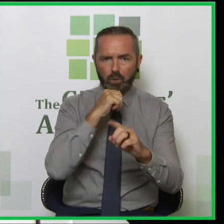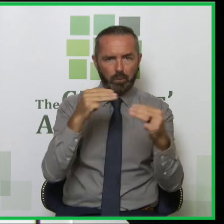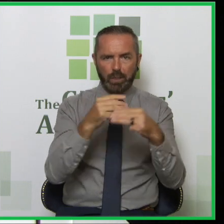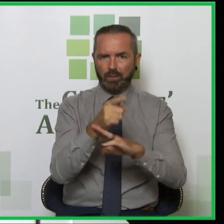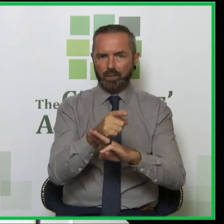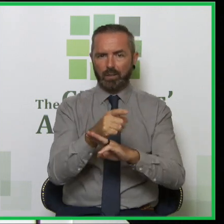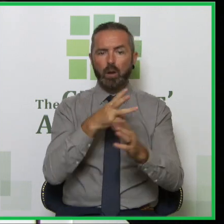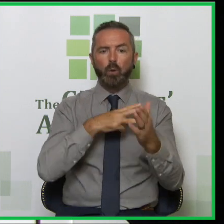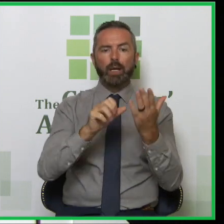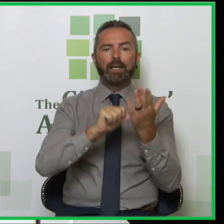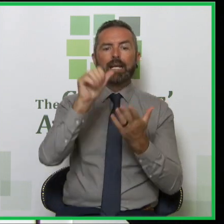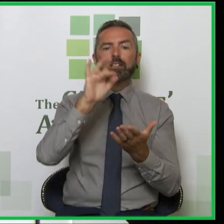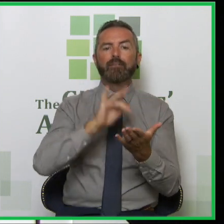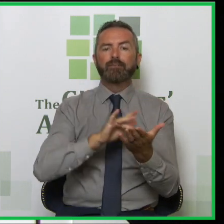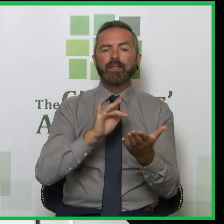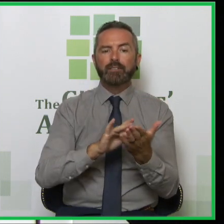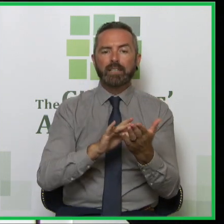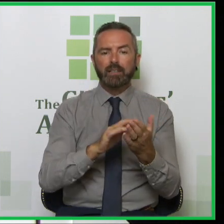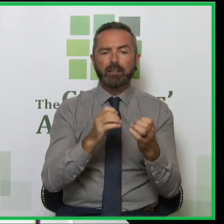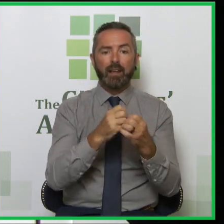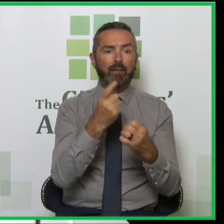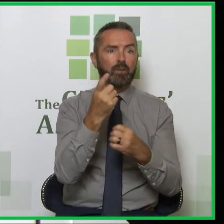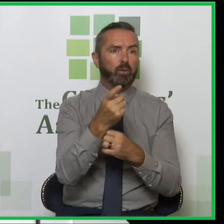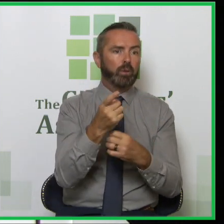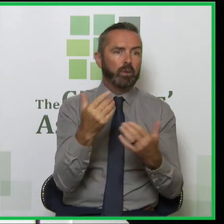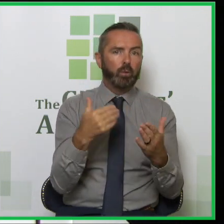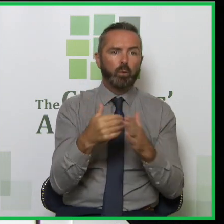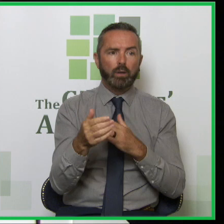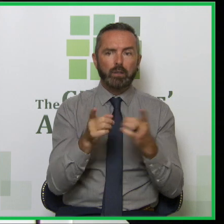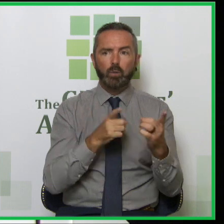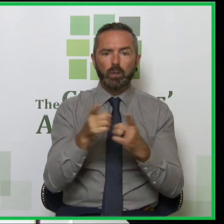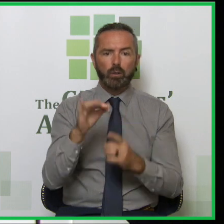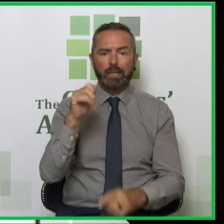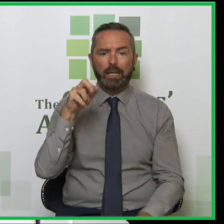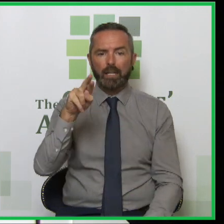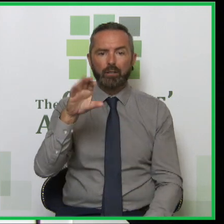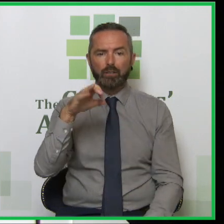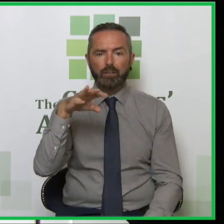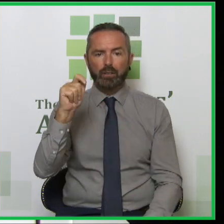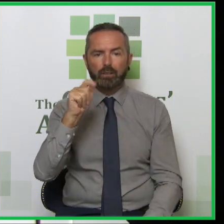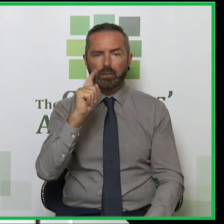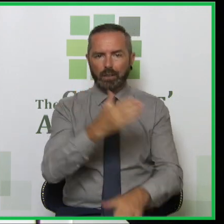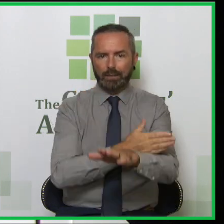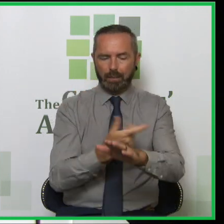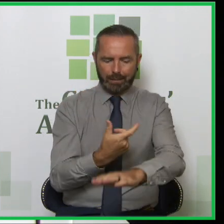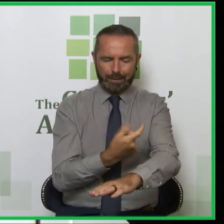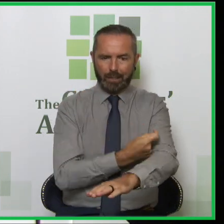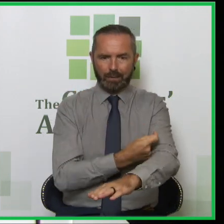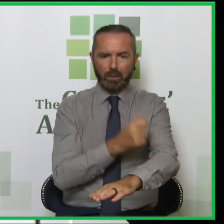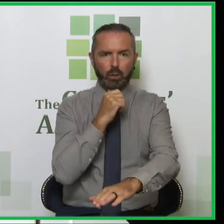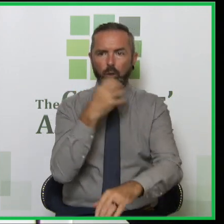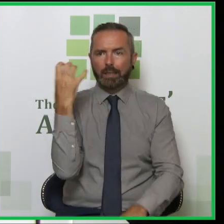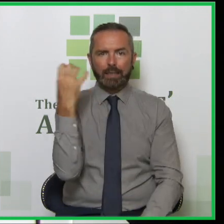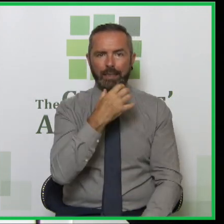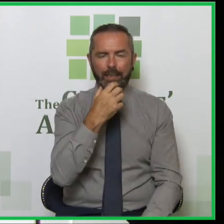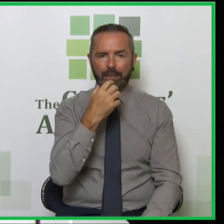that child, when she was 15, when everybody else was doing the, was it was called then the intercert, she was injecting drugs. There were no clean needles. There